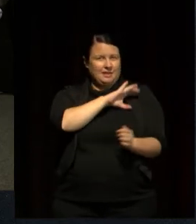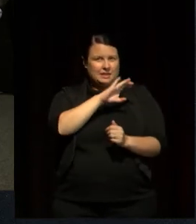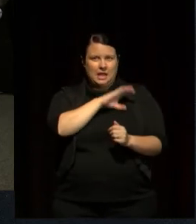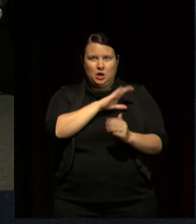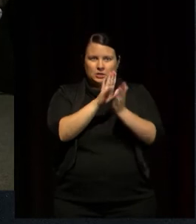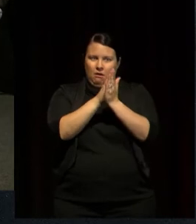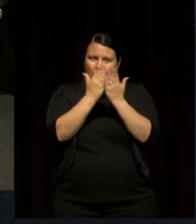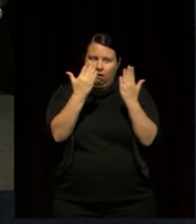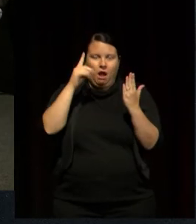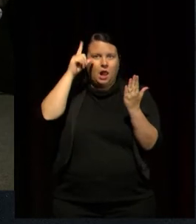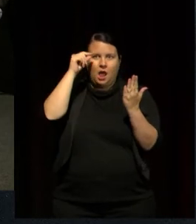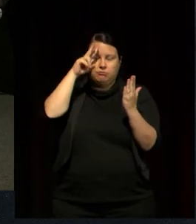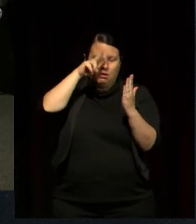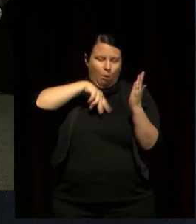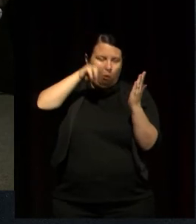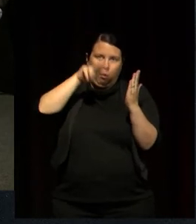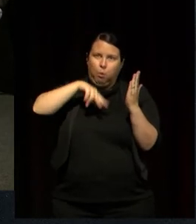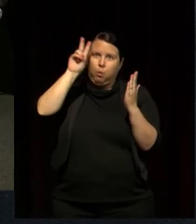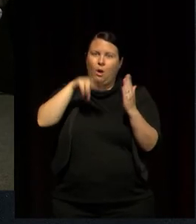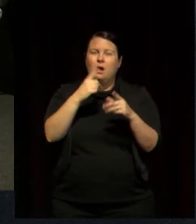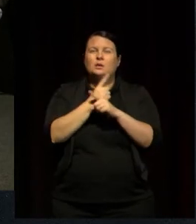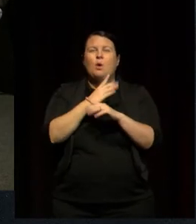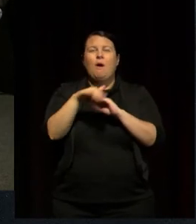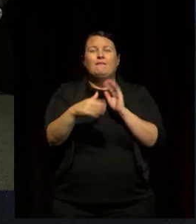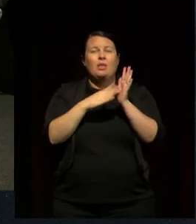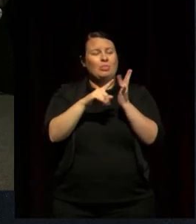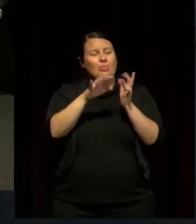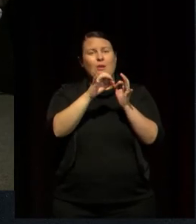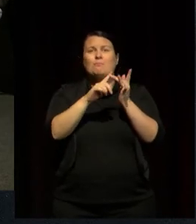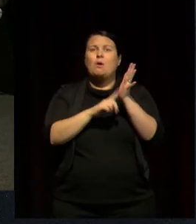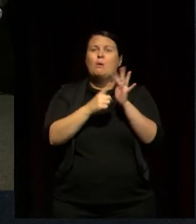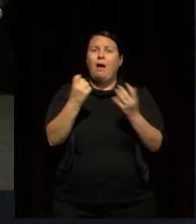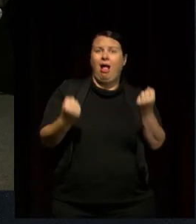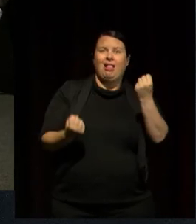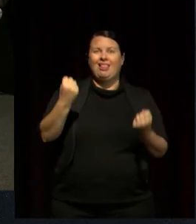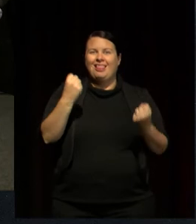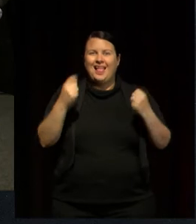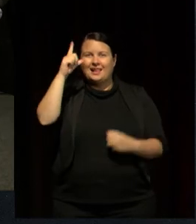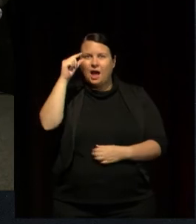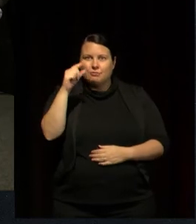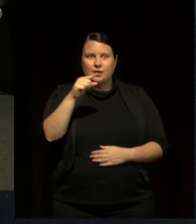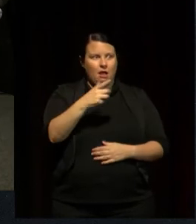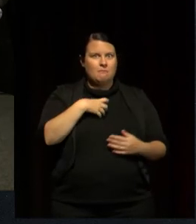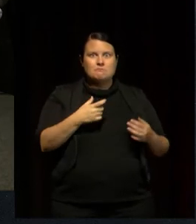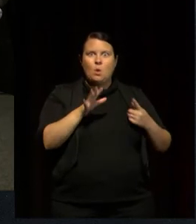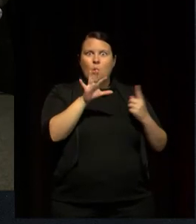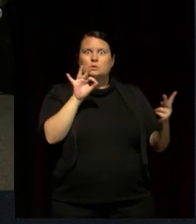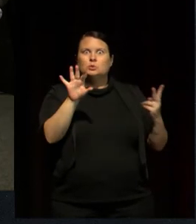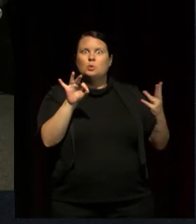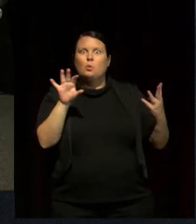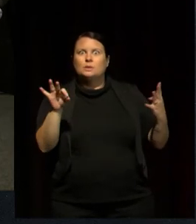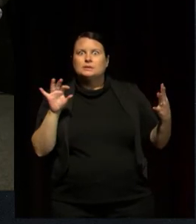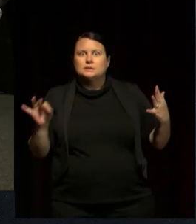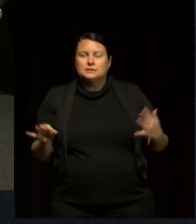books. She talks about the mobile library that came to her town and the book choices that she had there, offering something